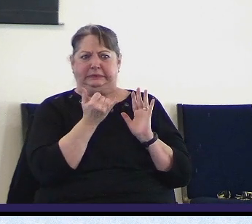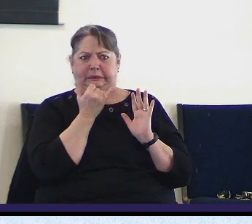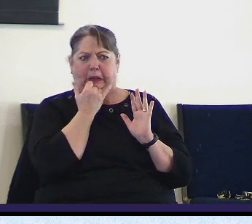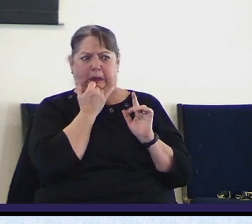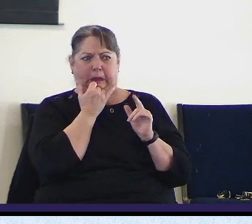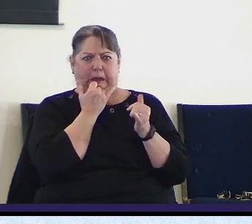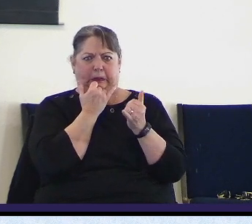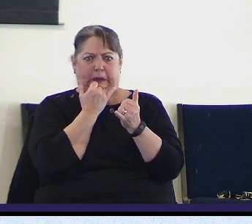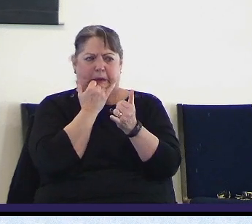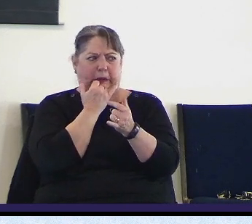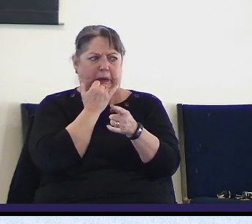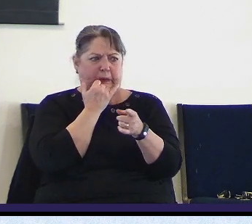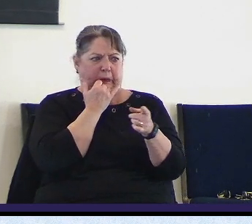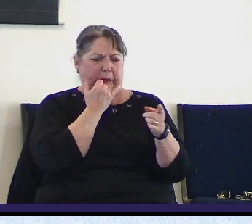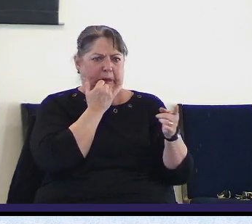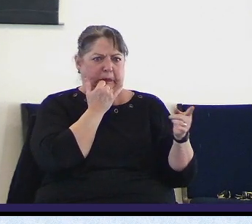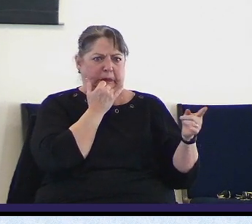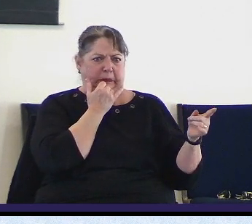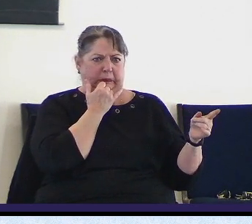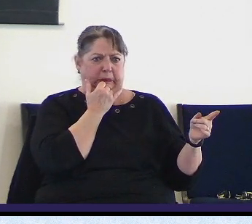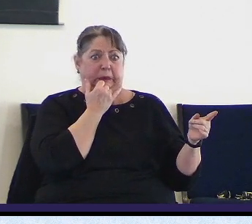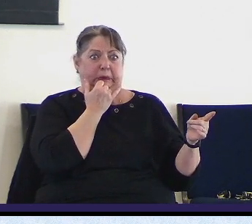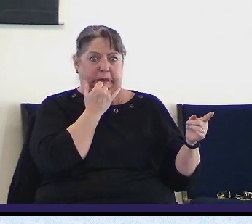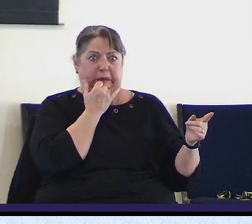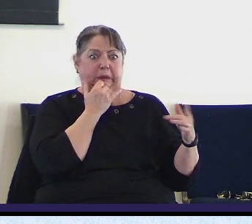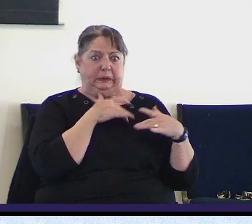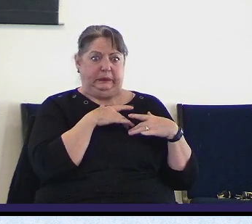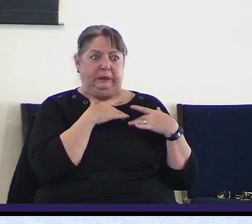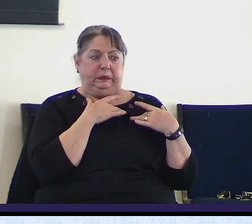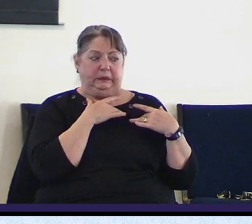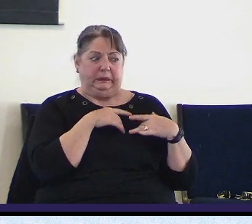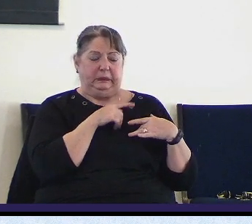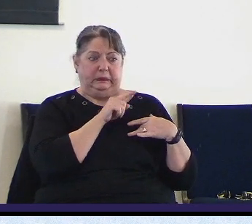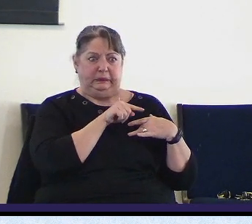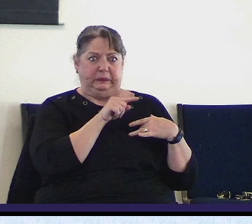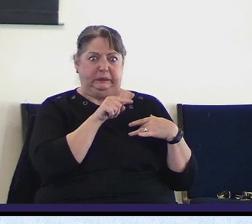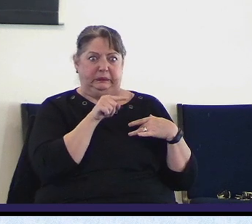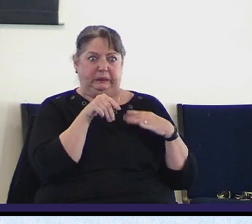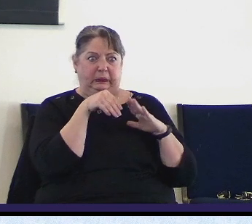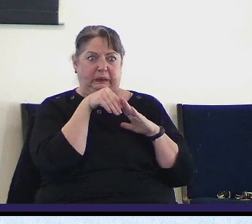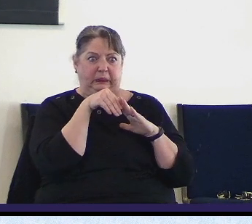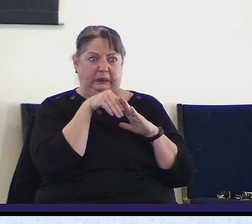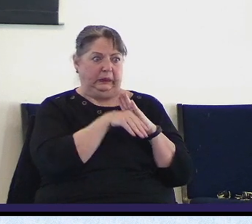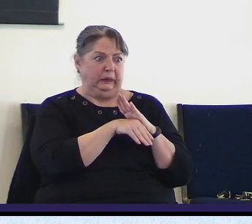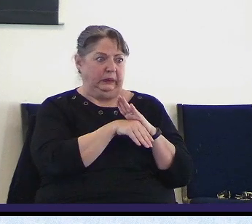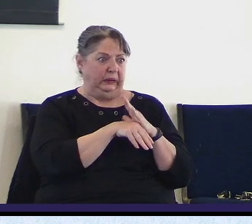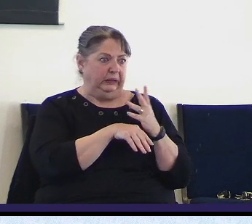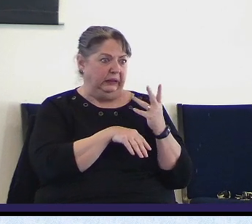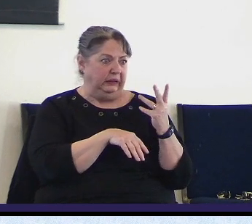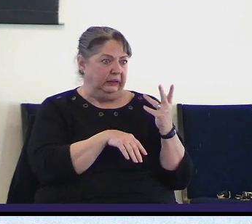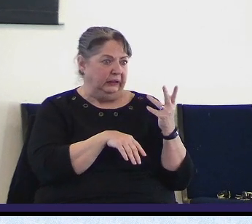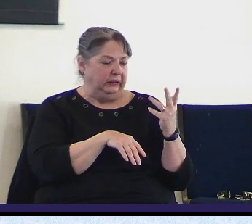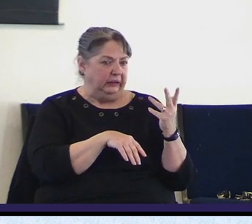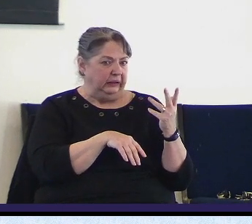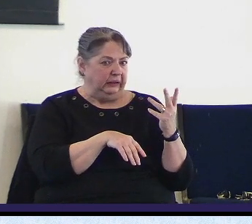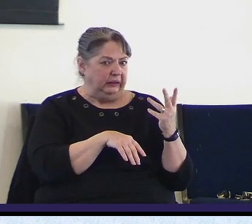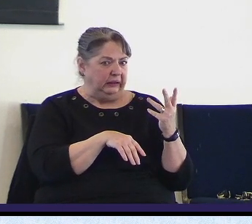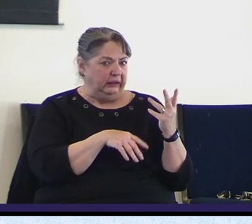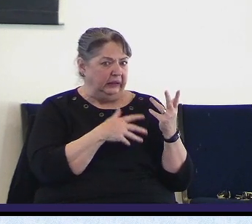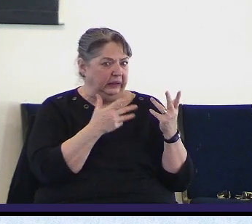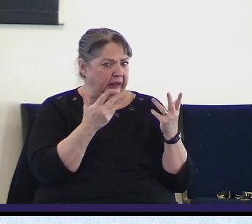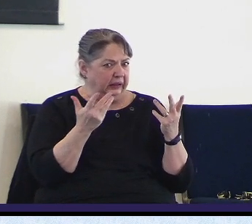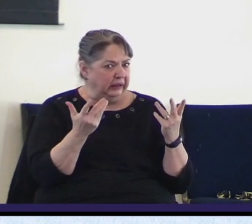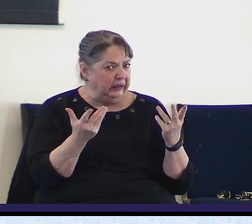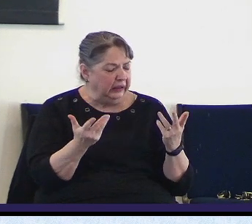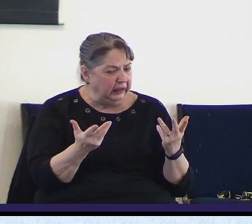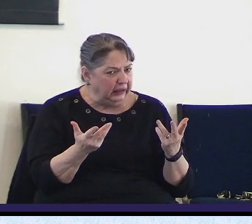indicates the condition of his heart. Especially with regard to God the creator who left directions for us